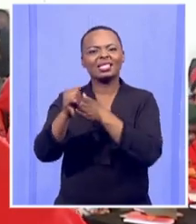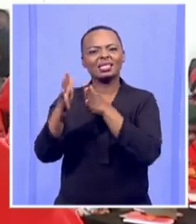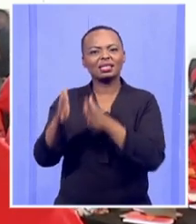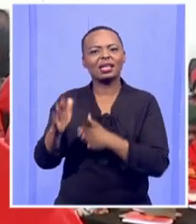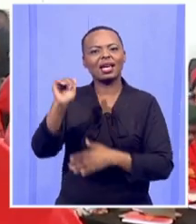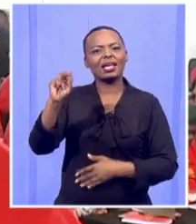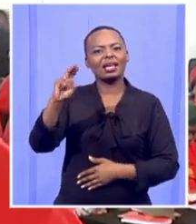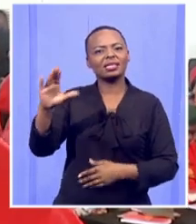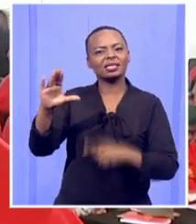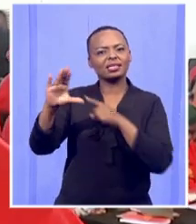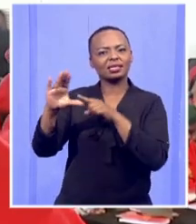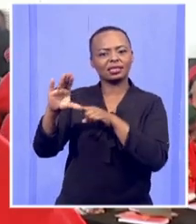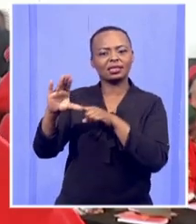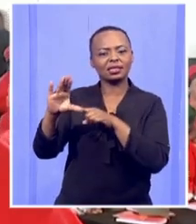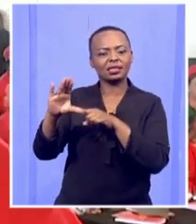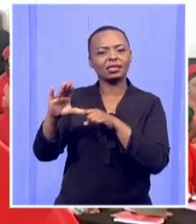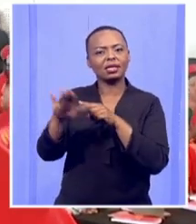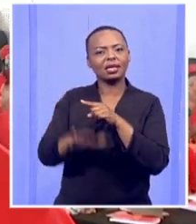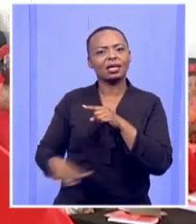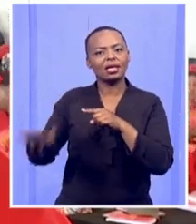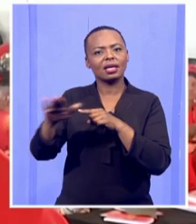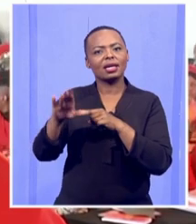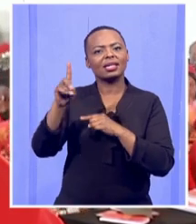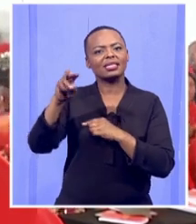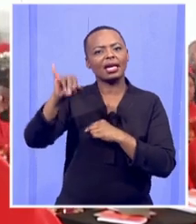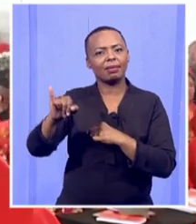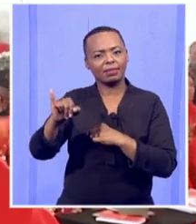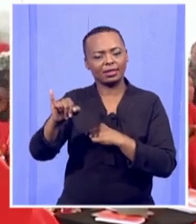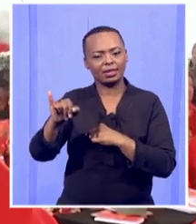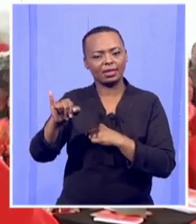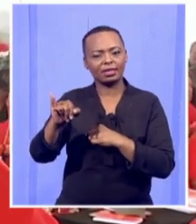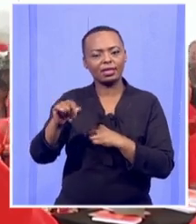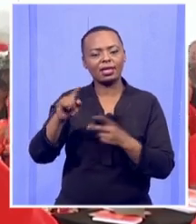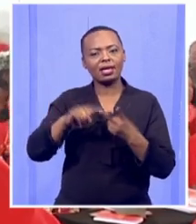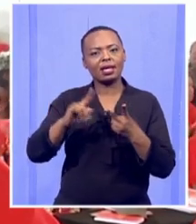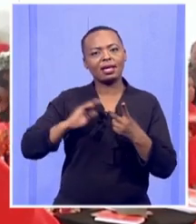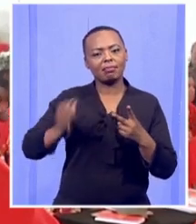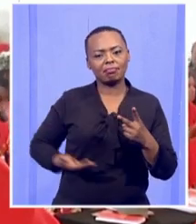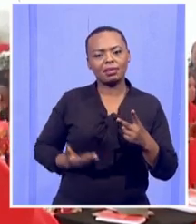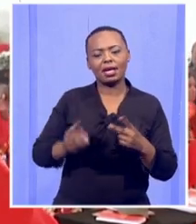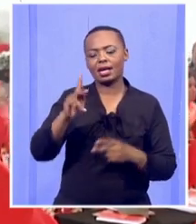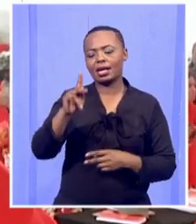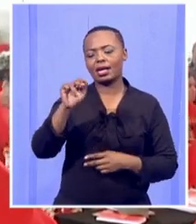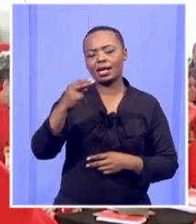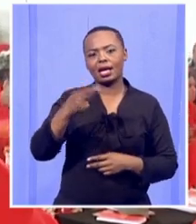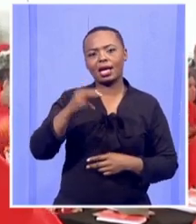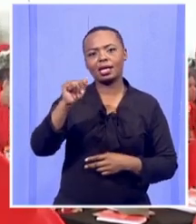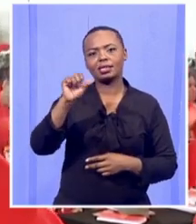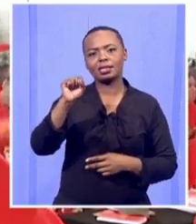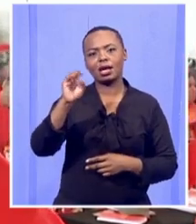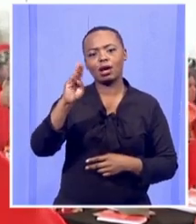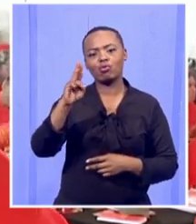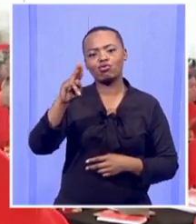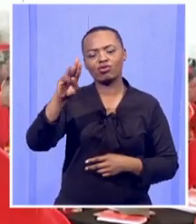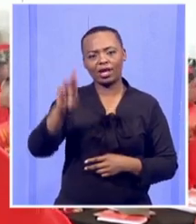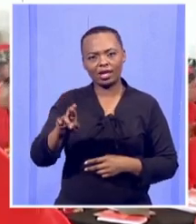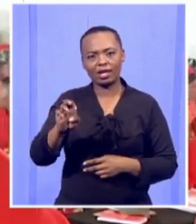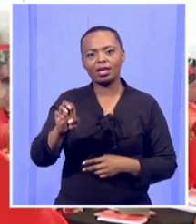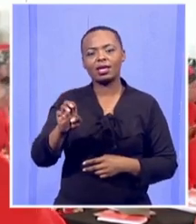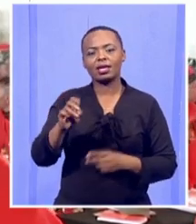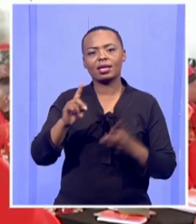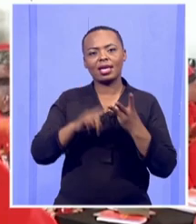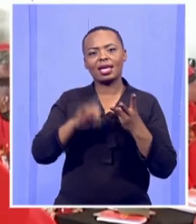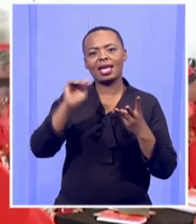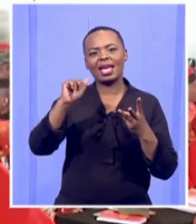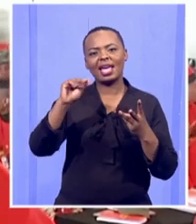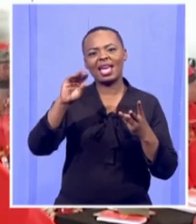is dominating, where the late Matzipe Kasaburi is coming from as a premier, where Isma Khashul